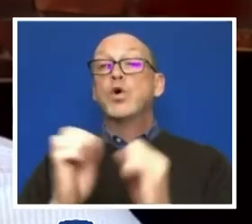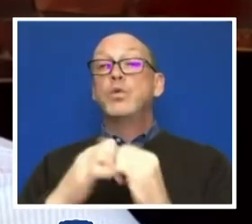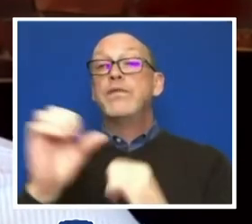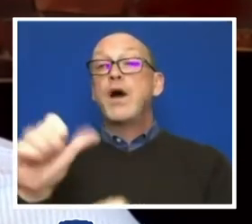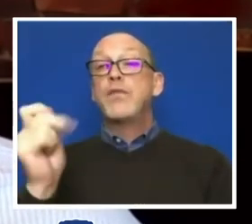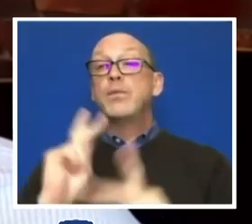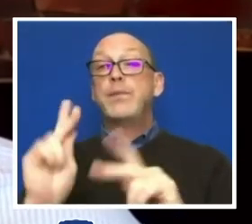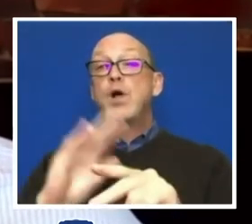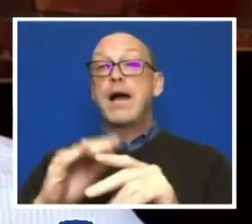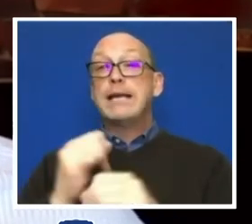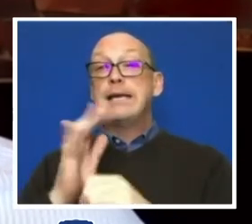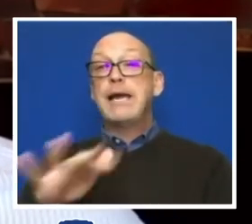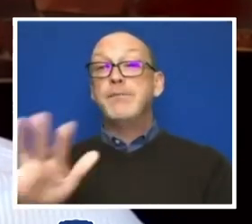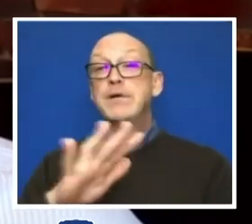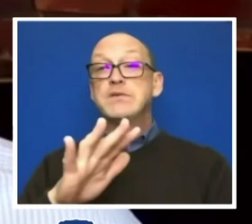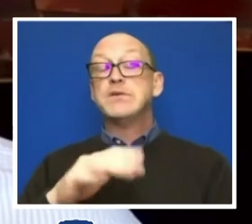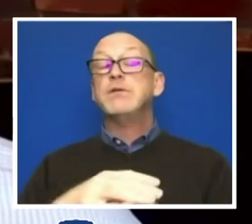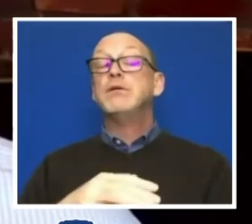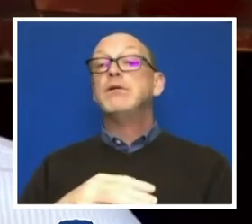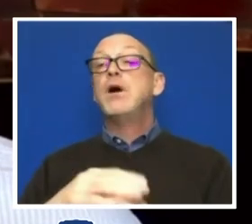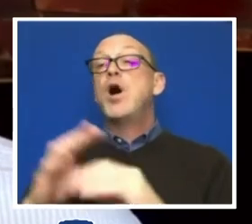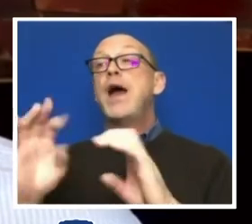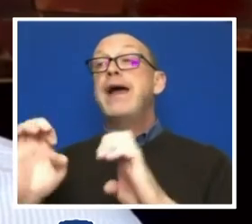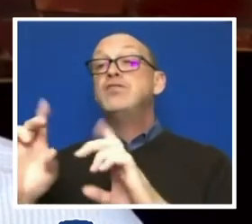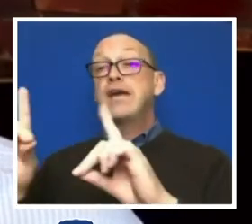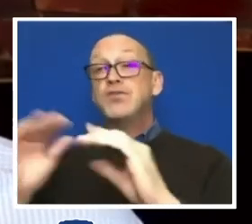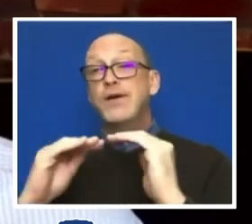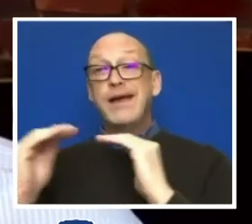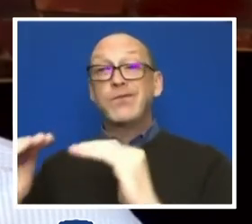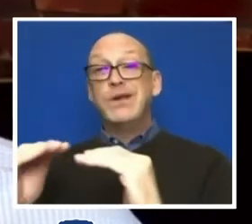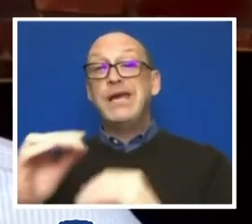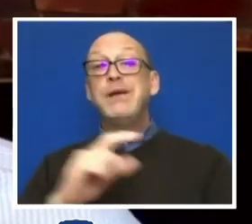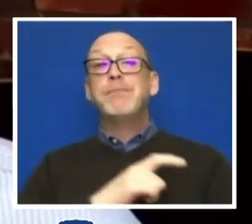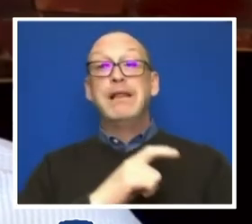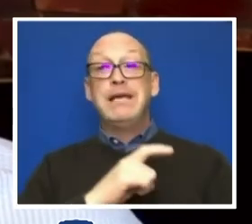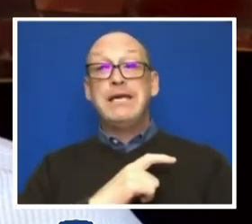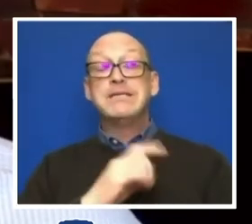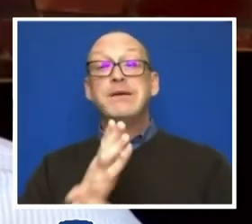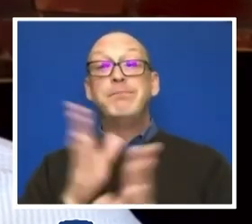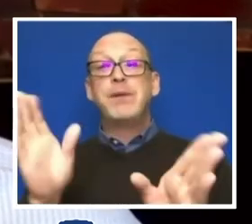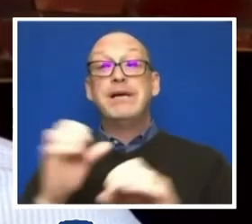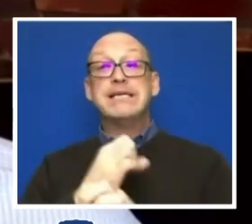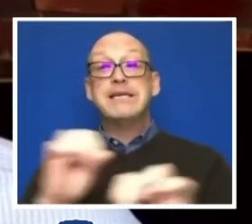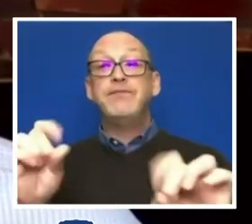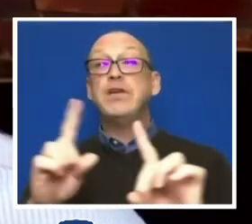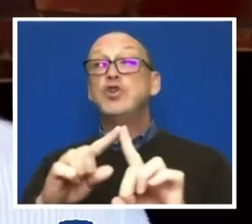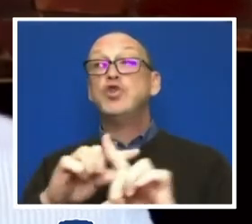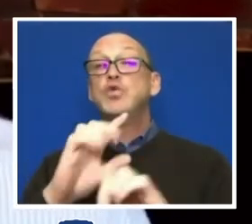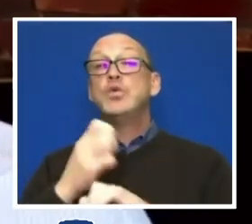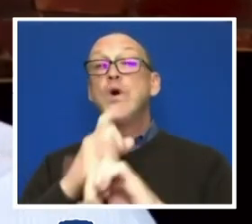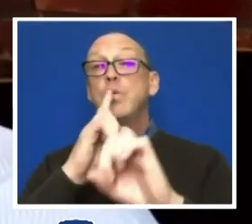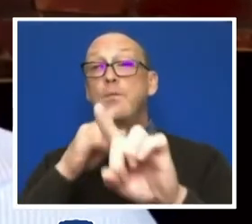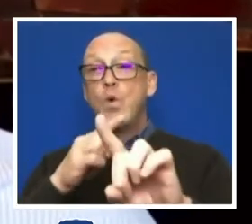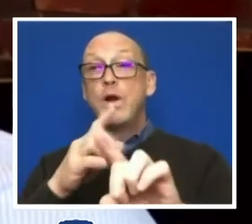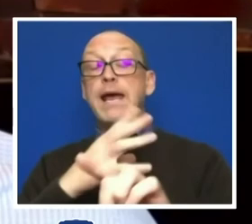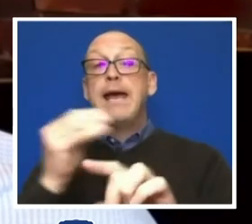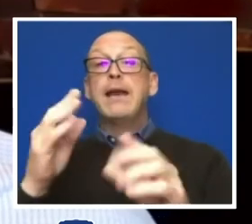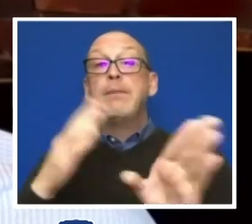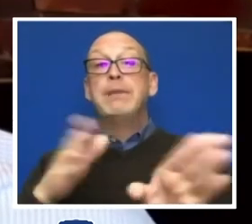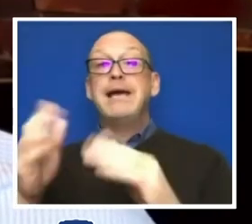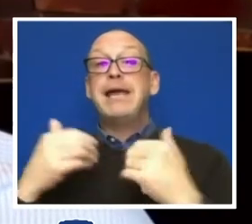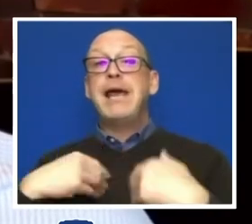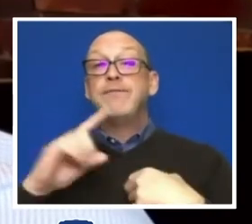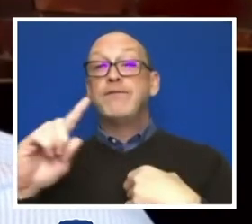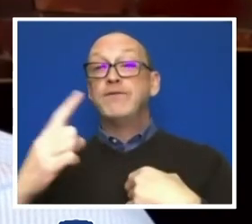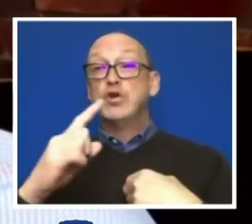campus, including the Office of Educational Equity and Police and Public Safety, to create such a report and plans to have the first iteration actually